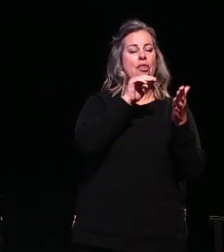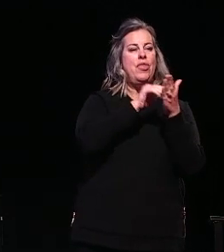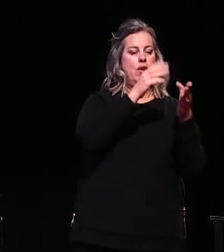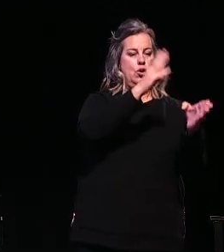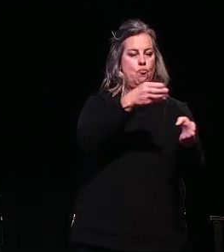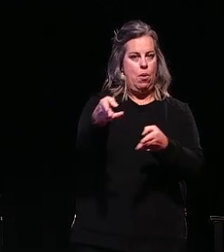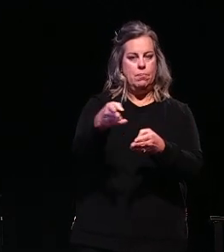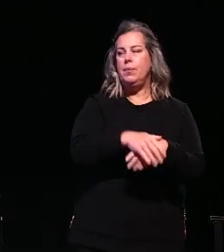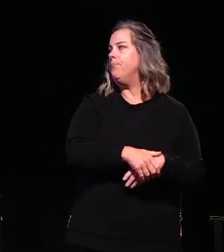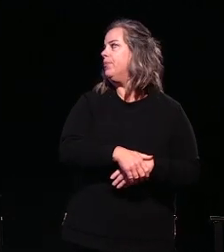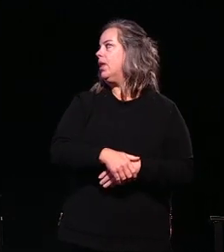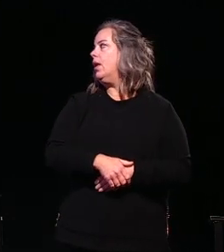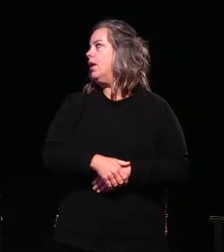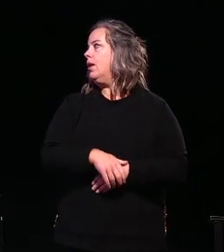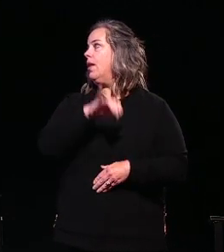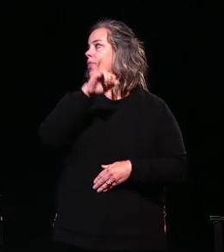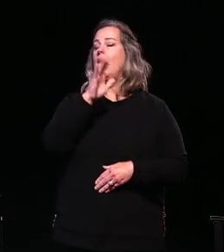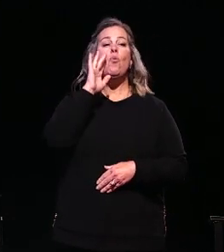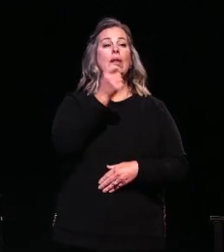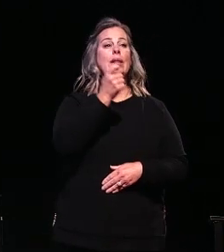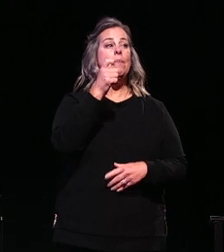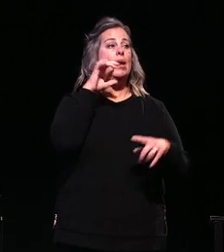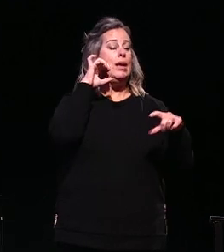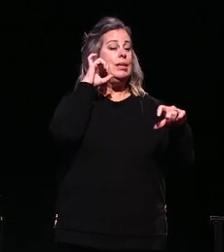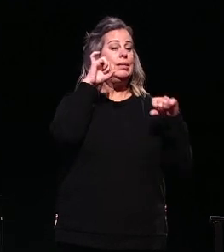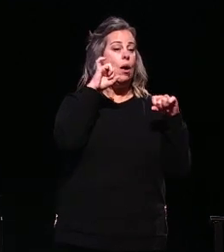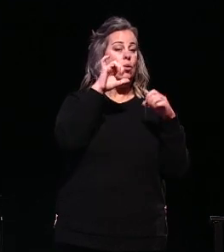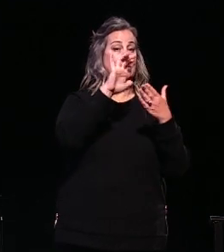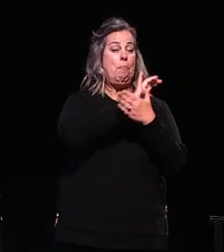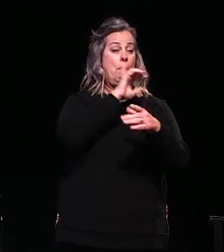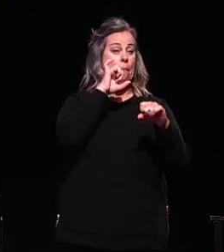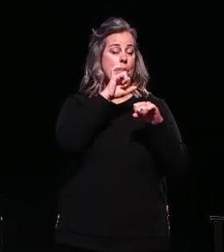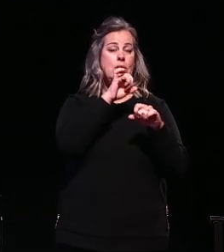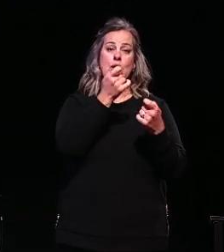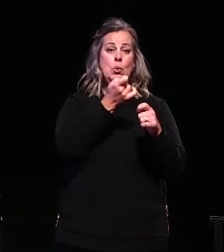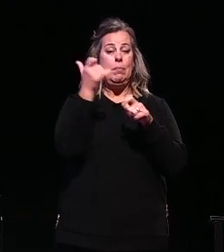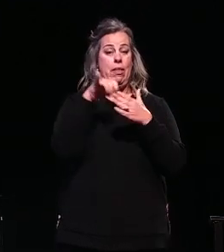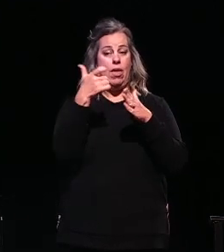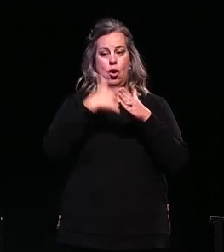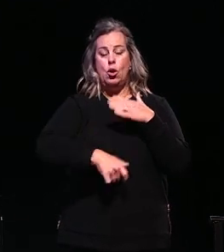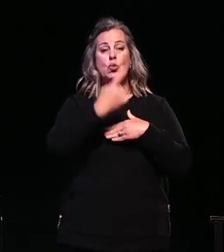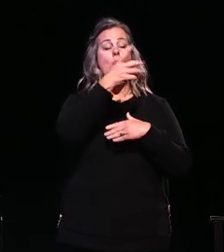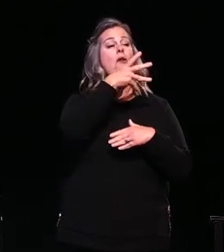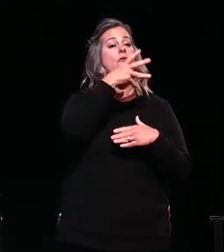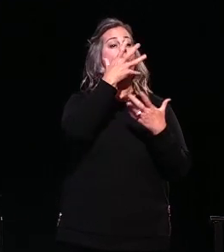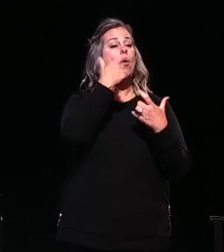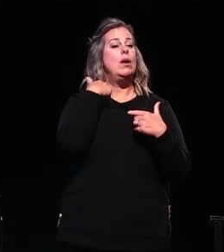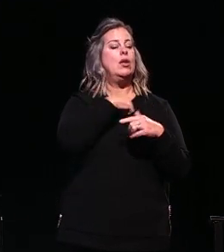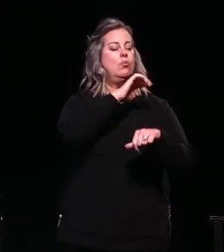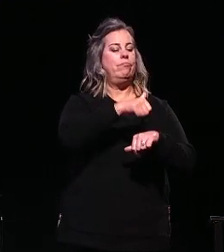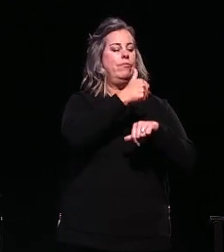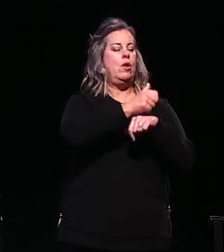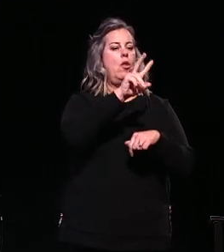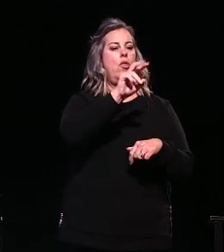capability the Vortex eliminates the need for towels and laundry on farms. One farm called us and wanted to install the Vortex as